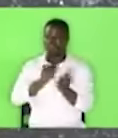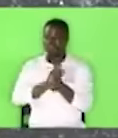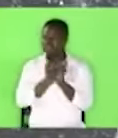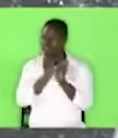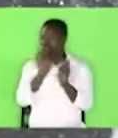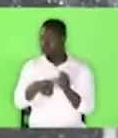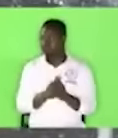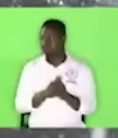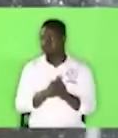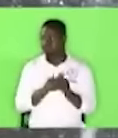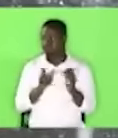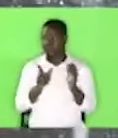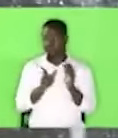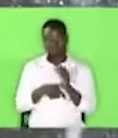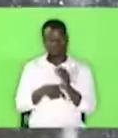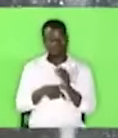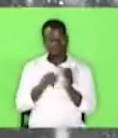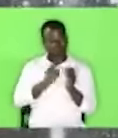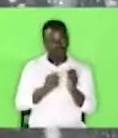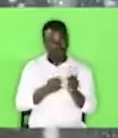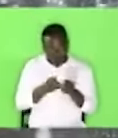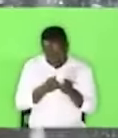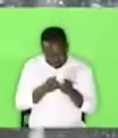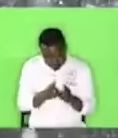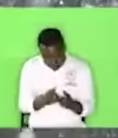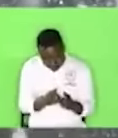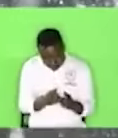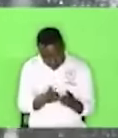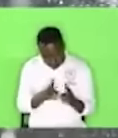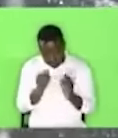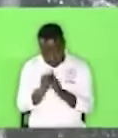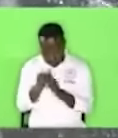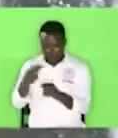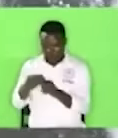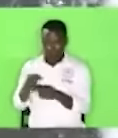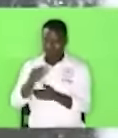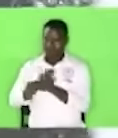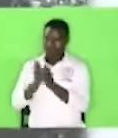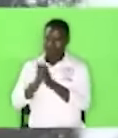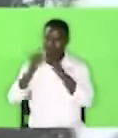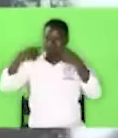the real procedure for the name to be made public.